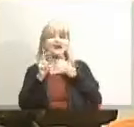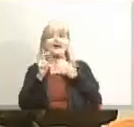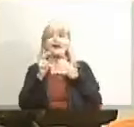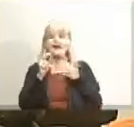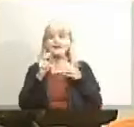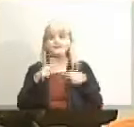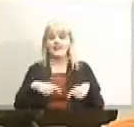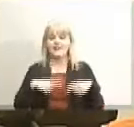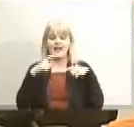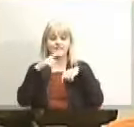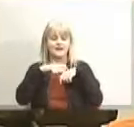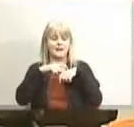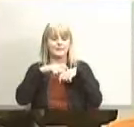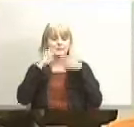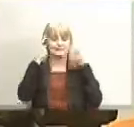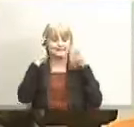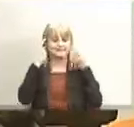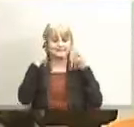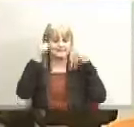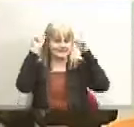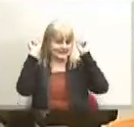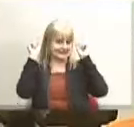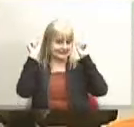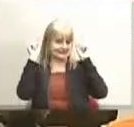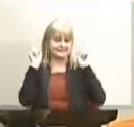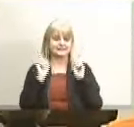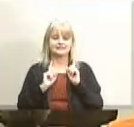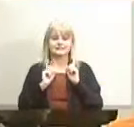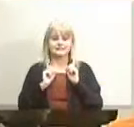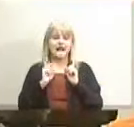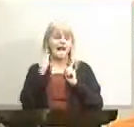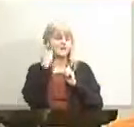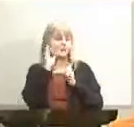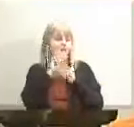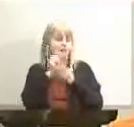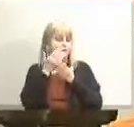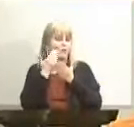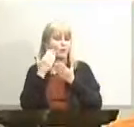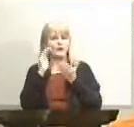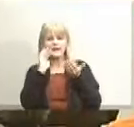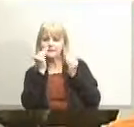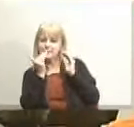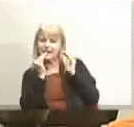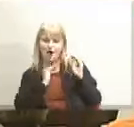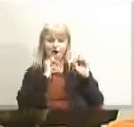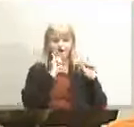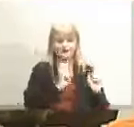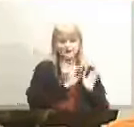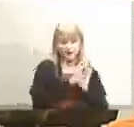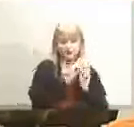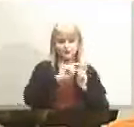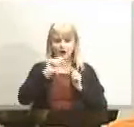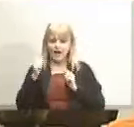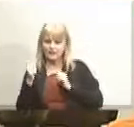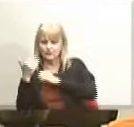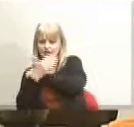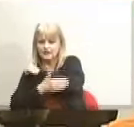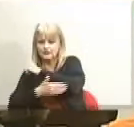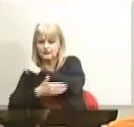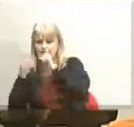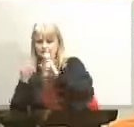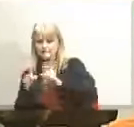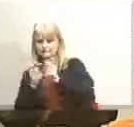success test scores and we you know we i've heard that before we worry about comparing our test scores to other countries test scores